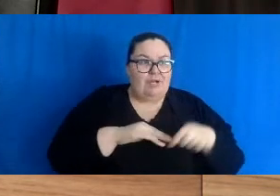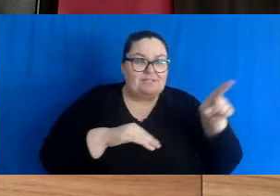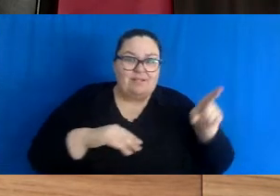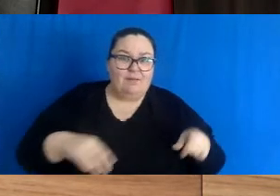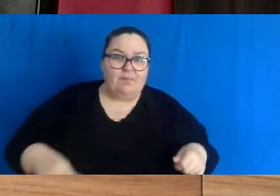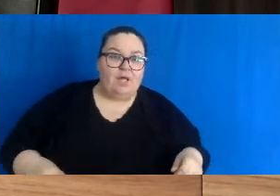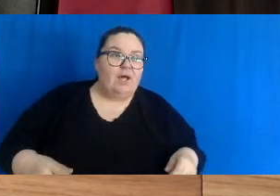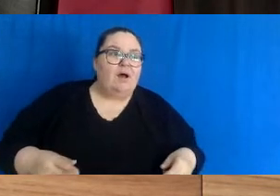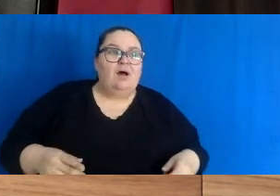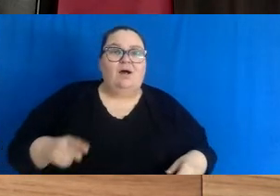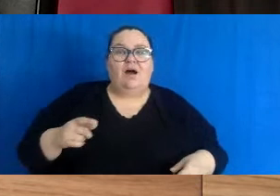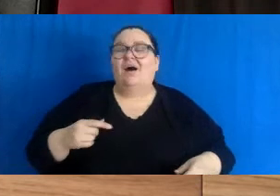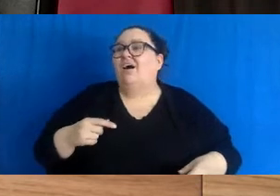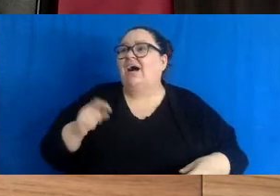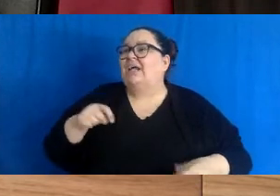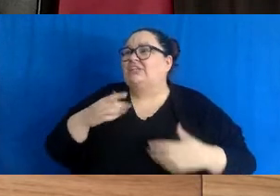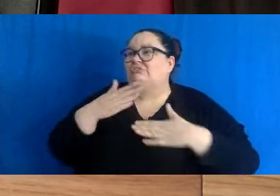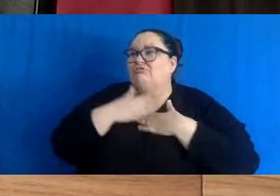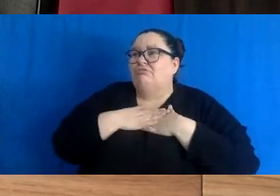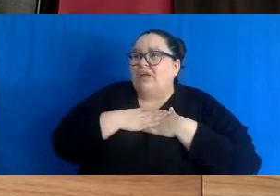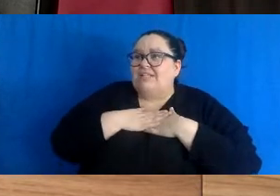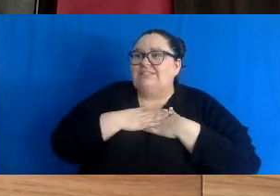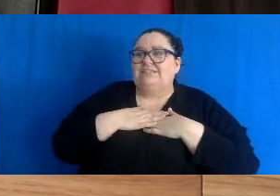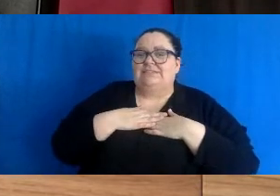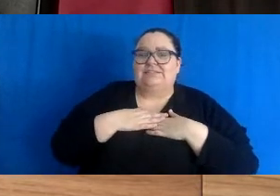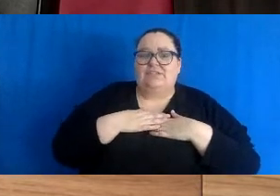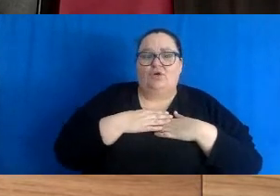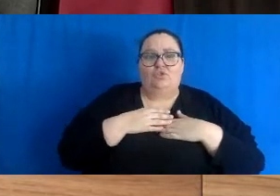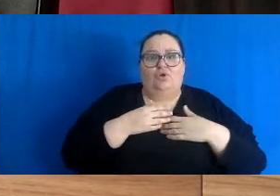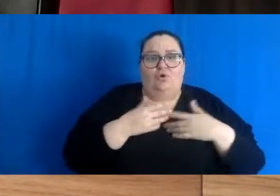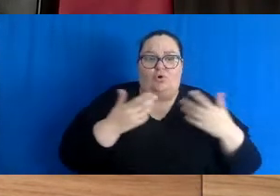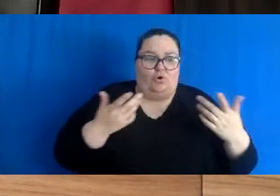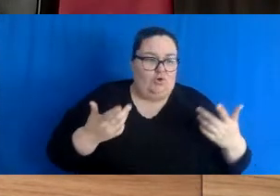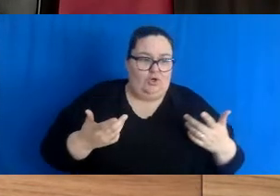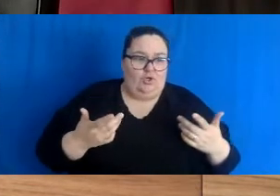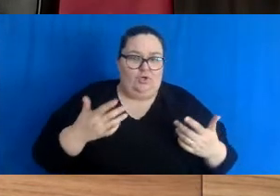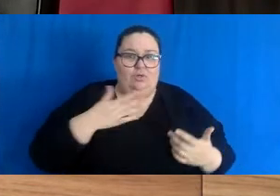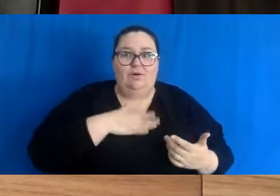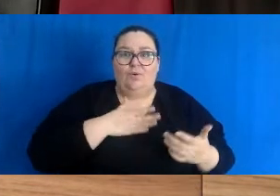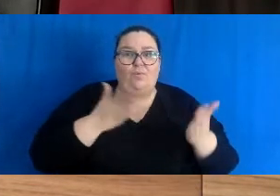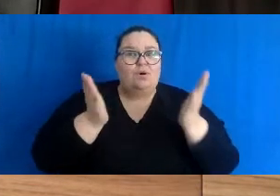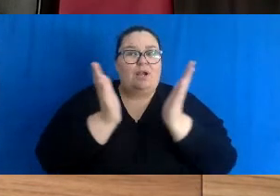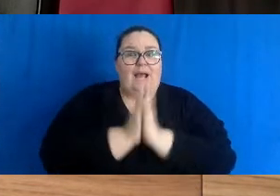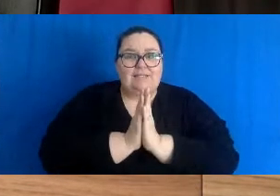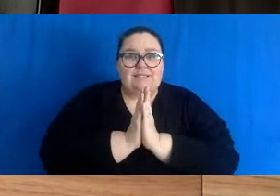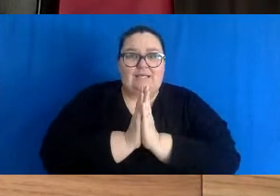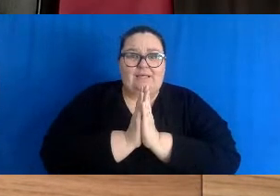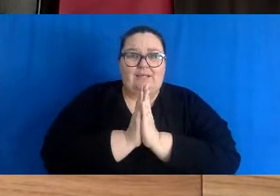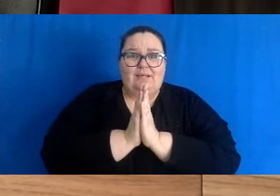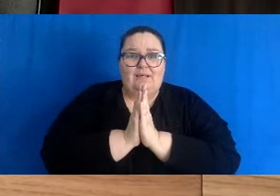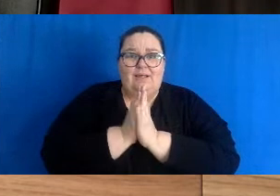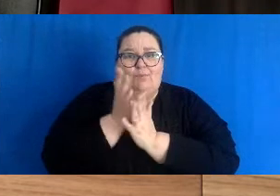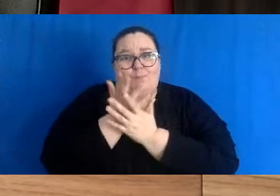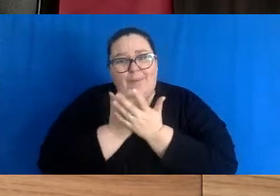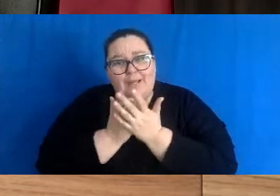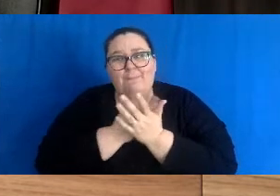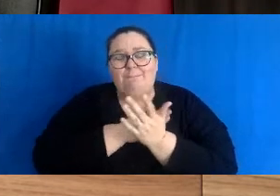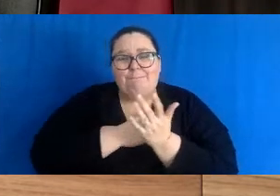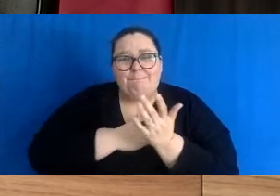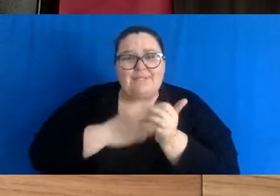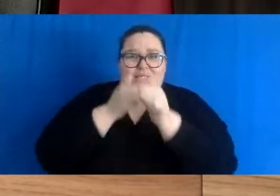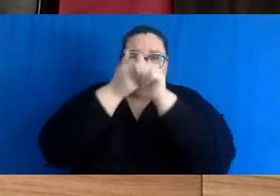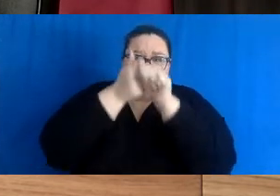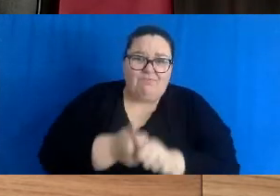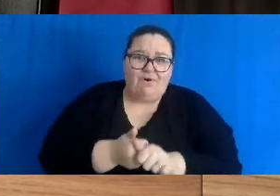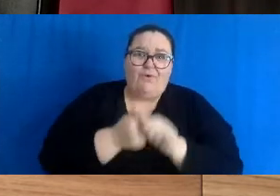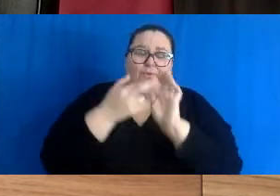we're here with our glove in hand or cap in hand to ask the community to follow us and step up and reduce